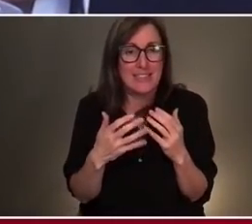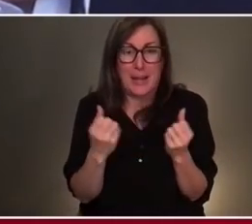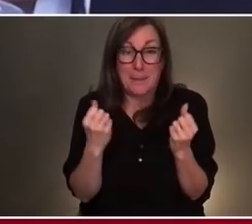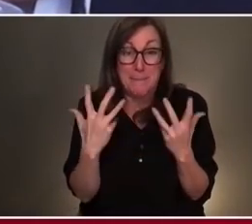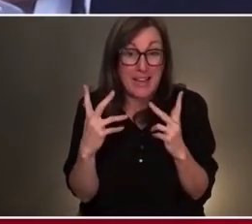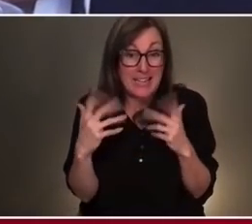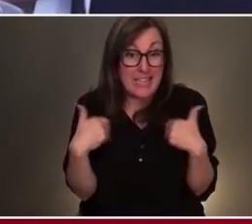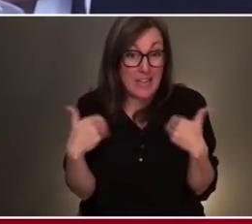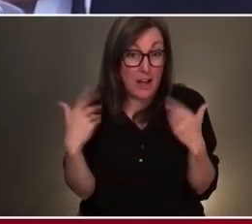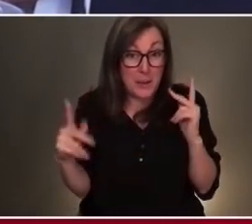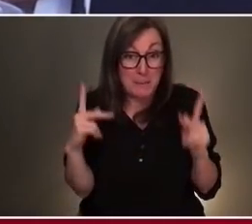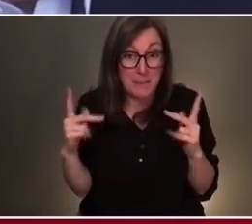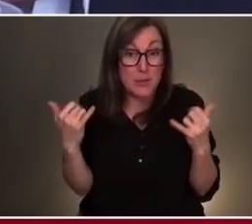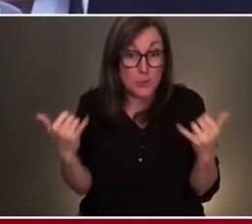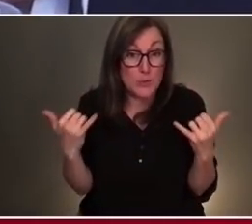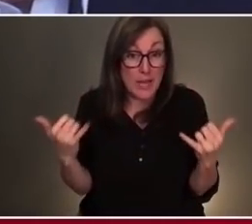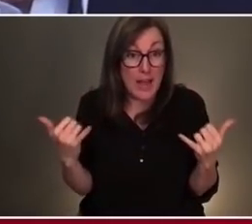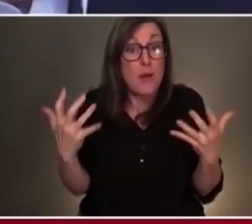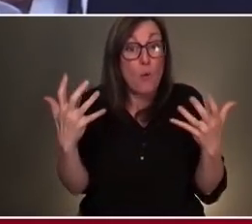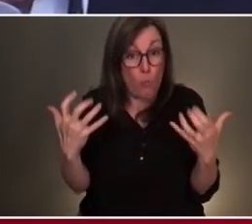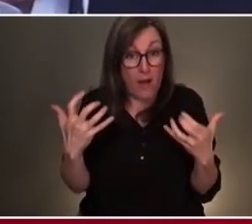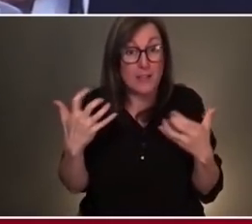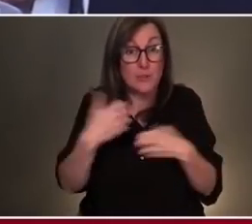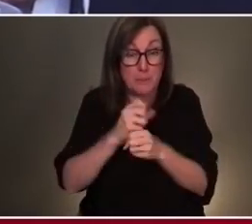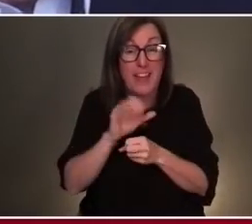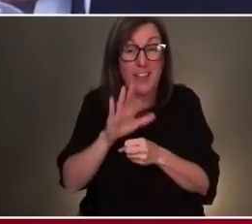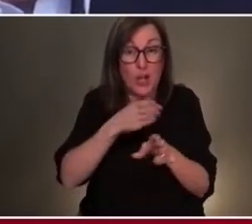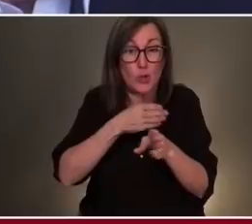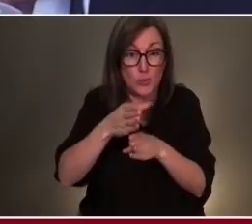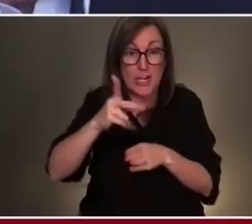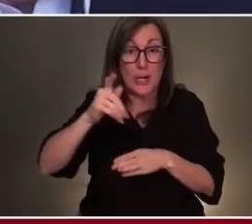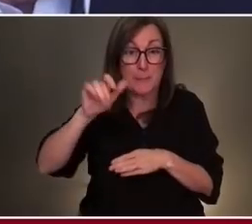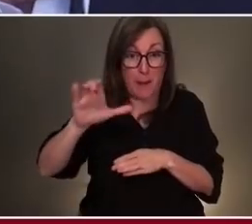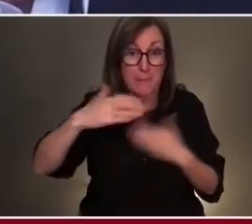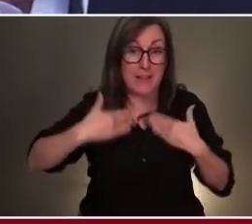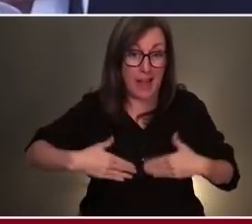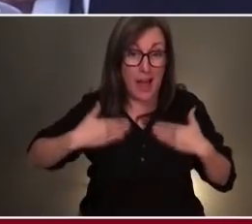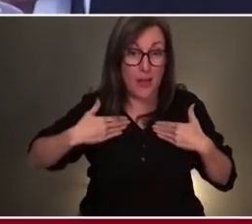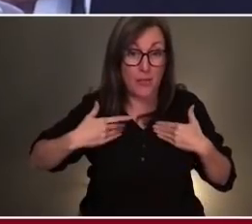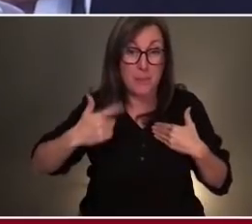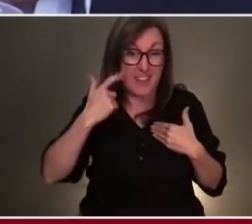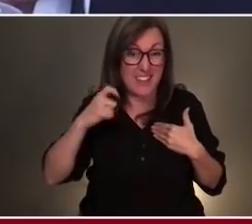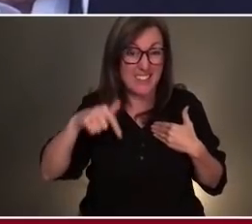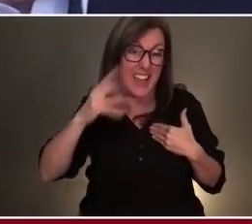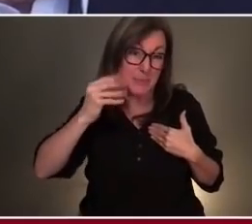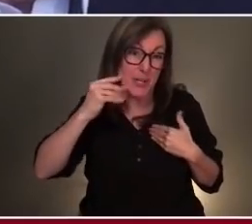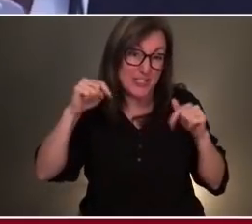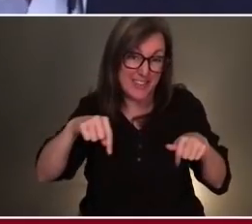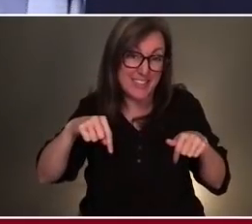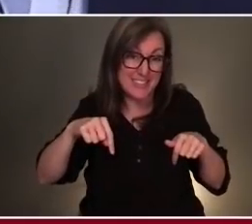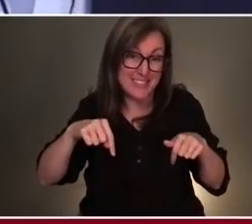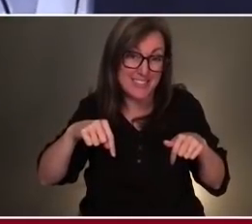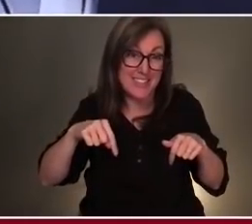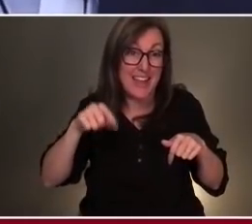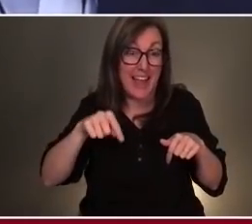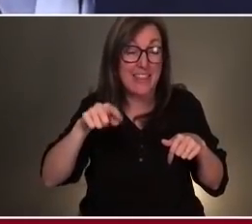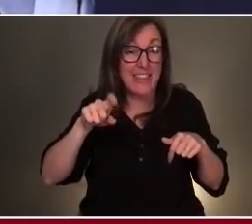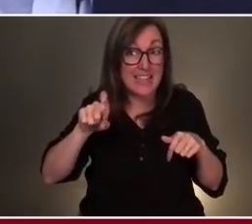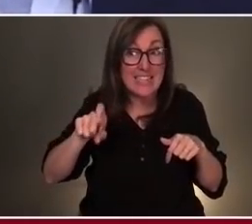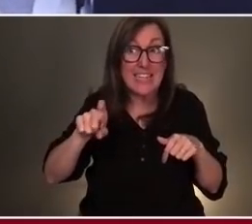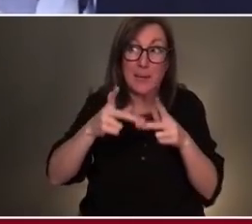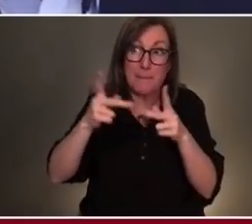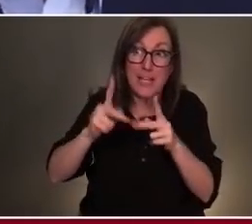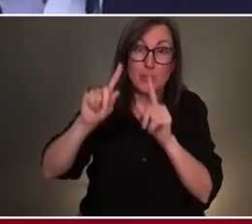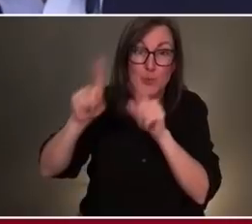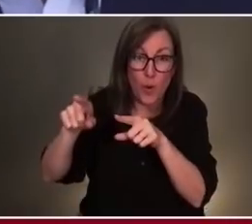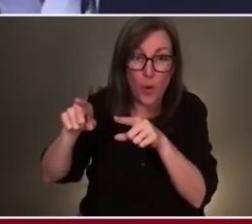young people today who are going to want to make their career in public health. Because they've lived through this and they need a shining light. They need a place to go. They